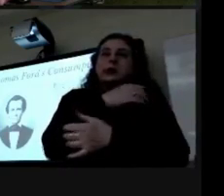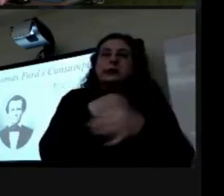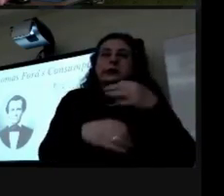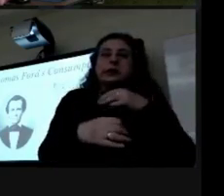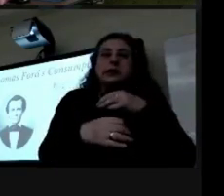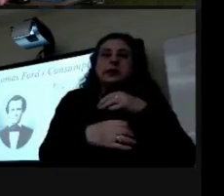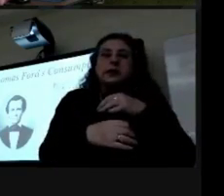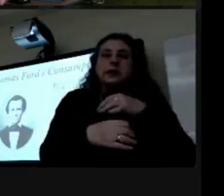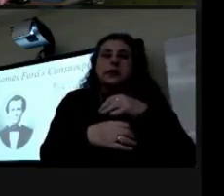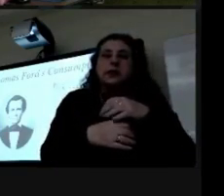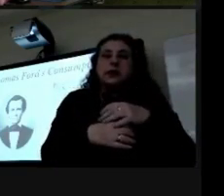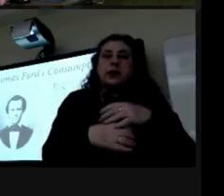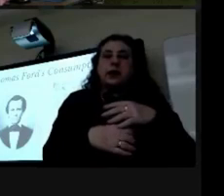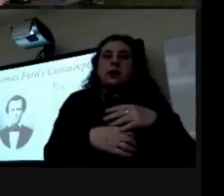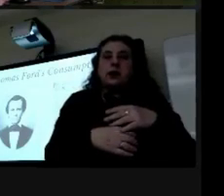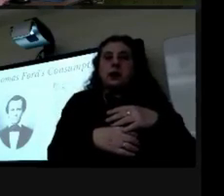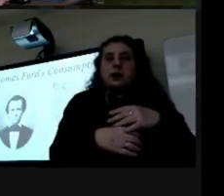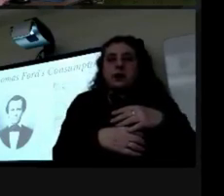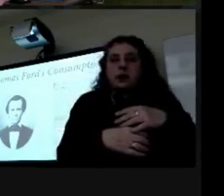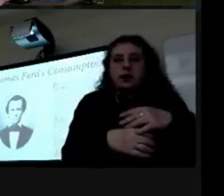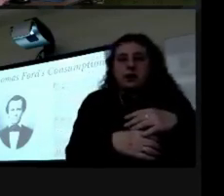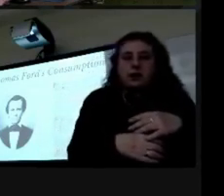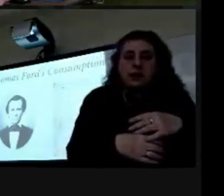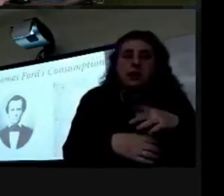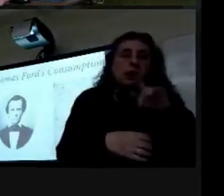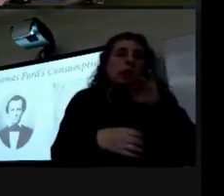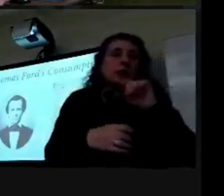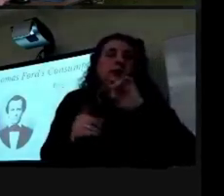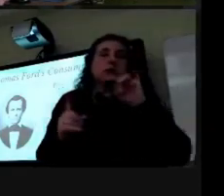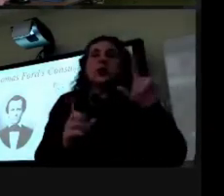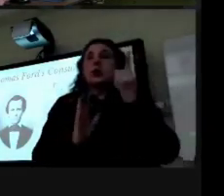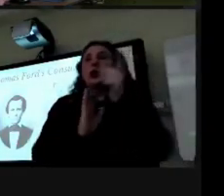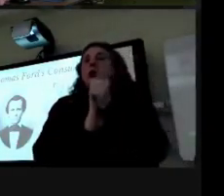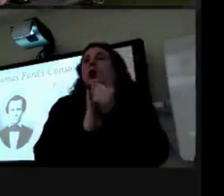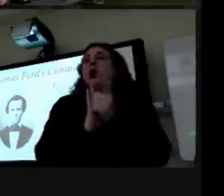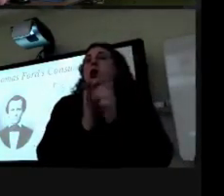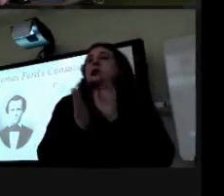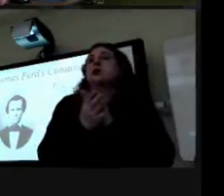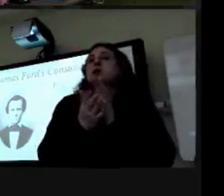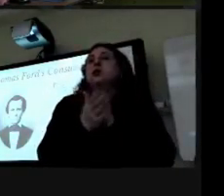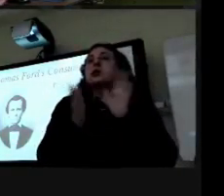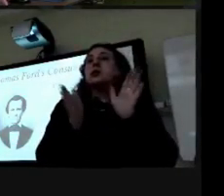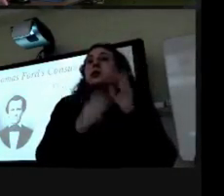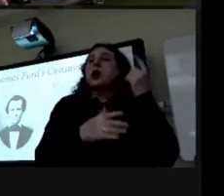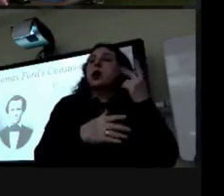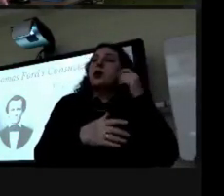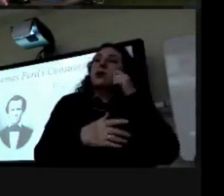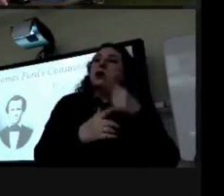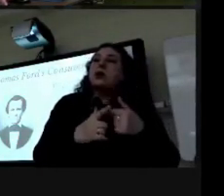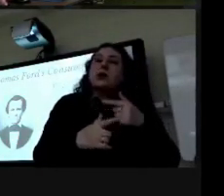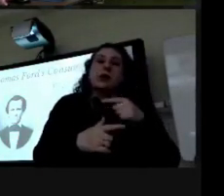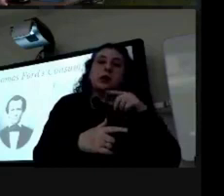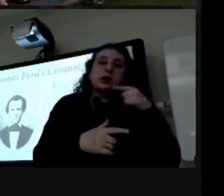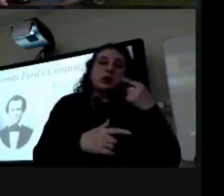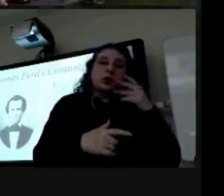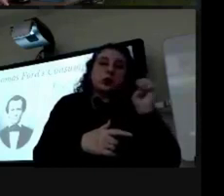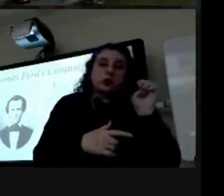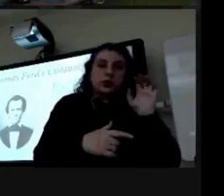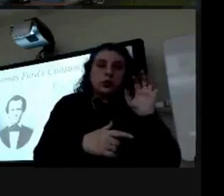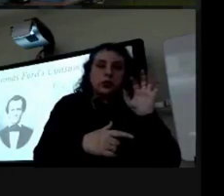but he was a high chief or thomas attended law school with the encouragement of his half brother whose name was george ford work